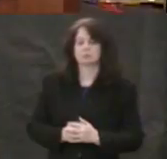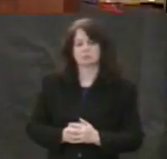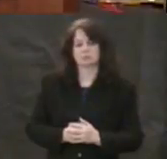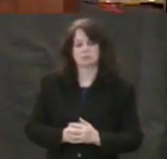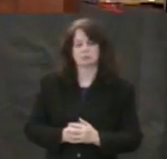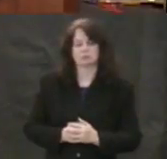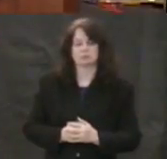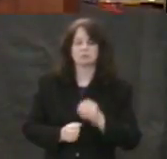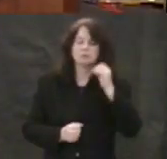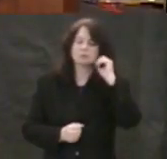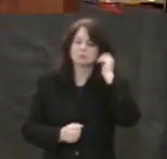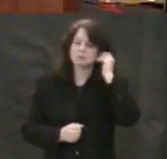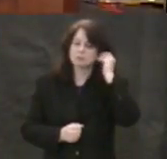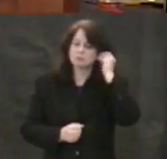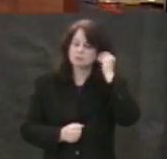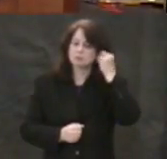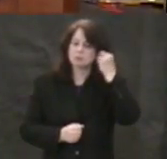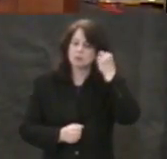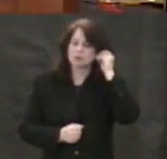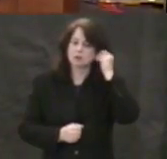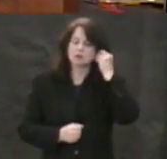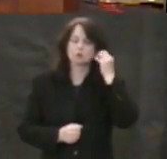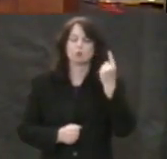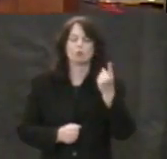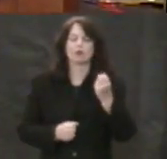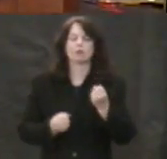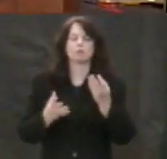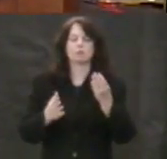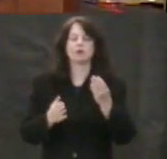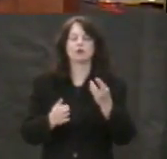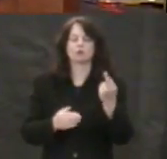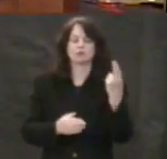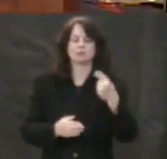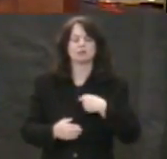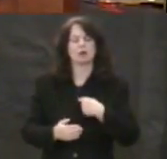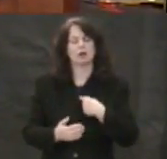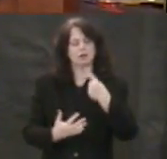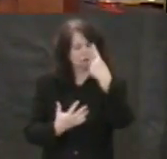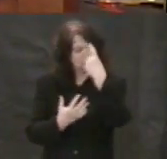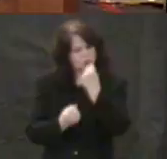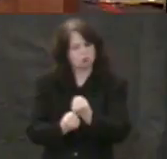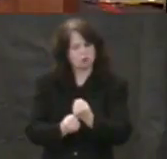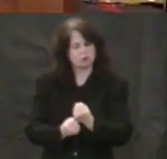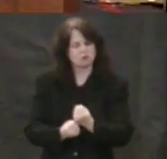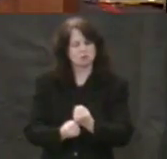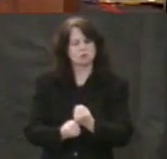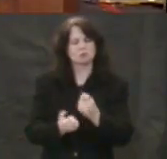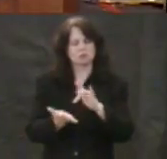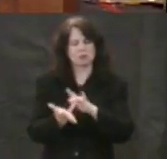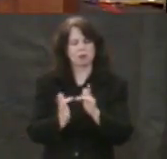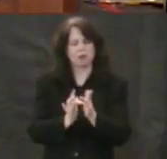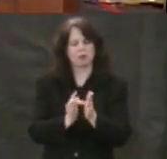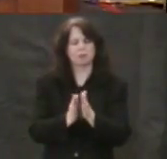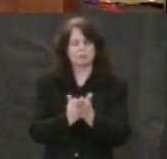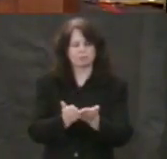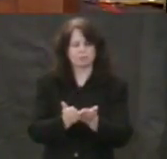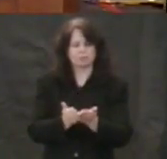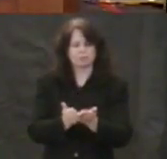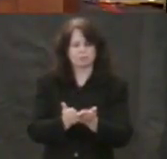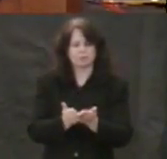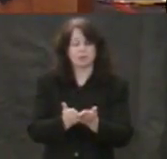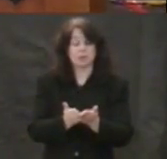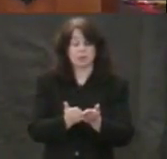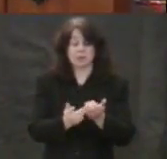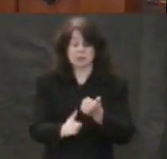That's exemplary of one of the many reasons why I trust the Bible, the stories of the Bible. You see, the Bible presents